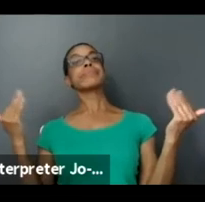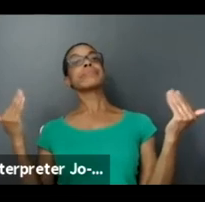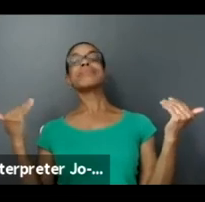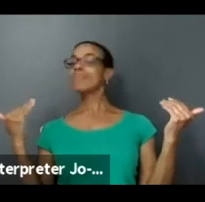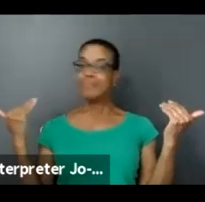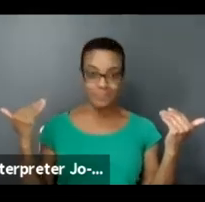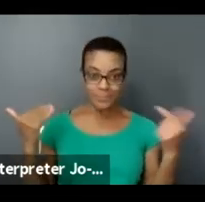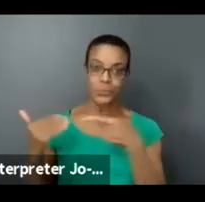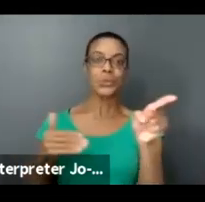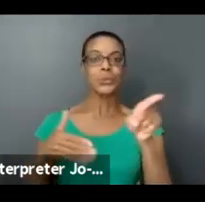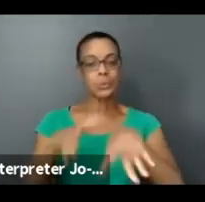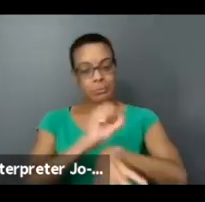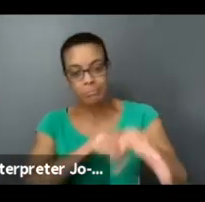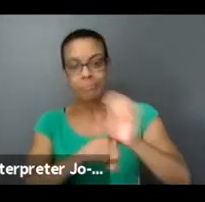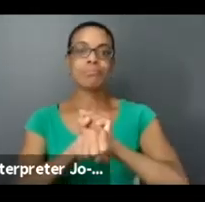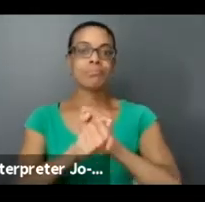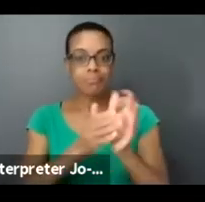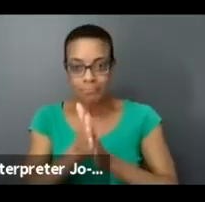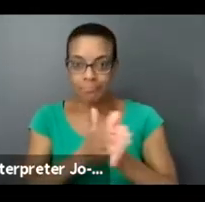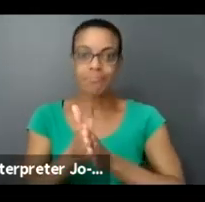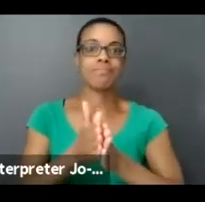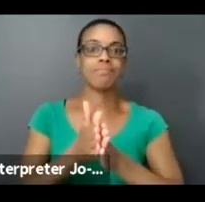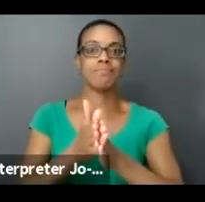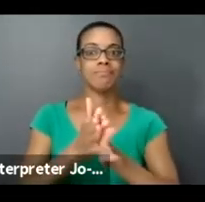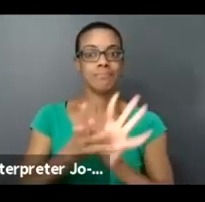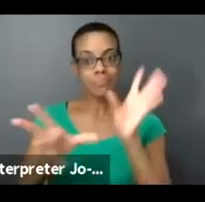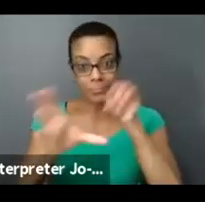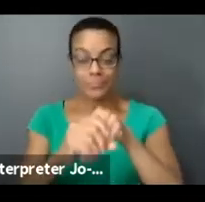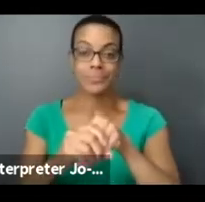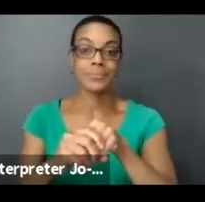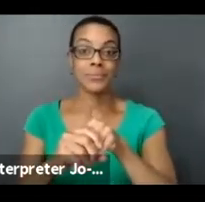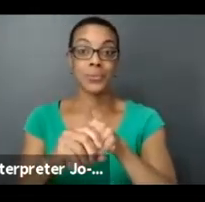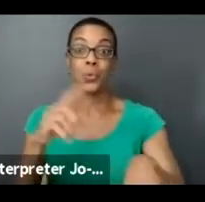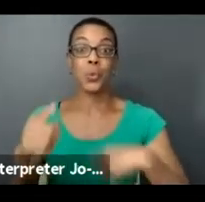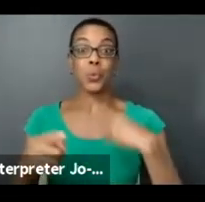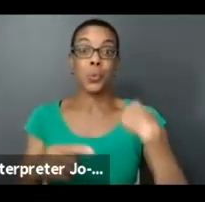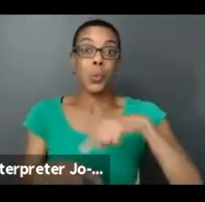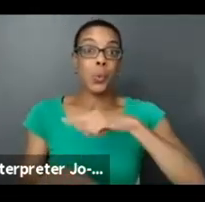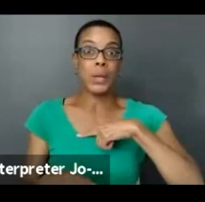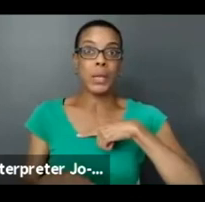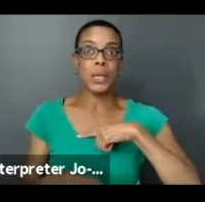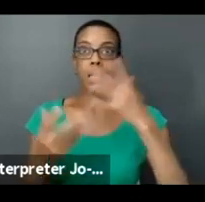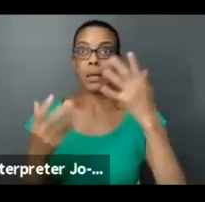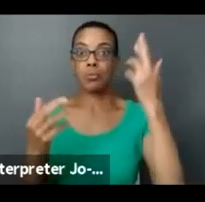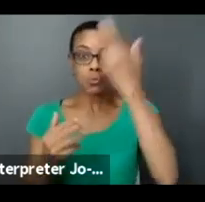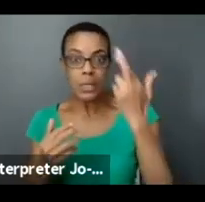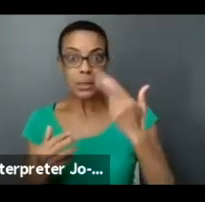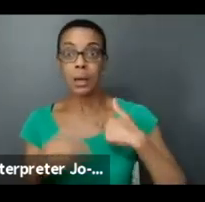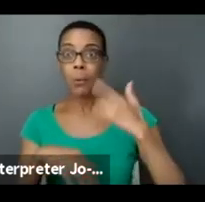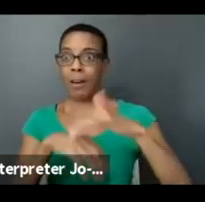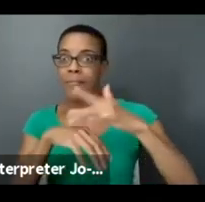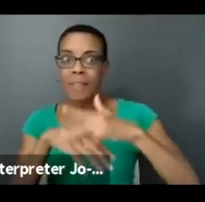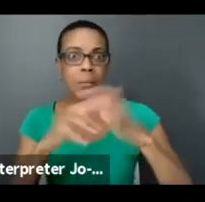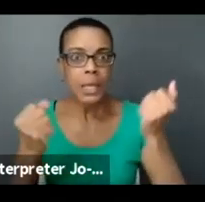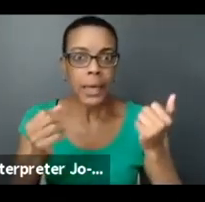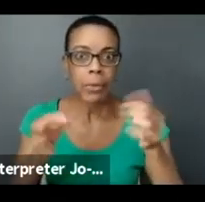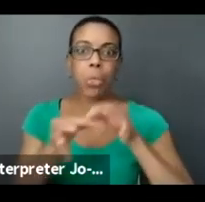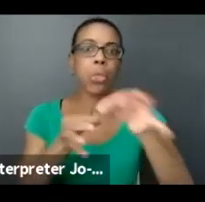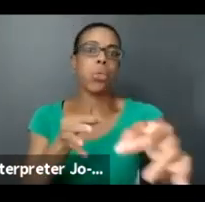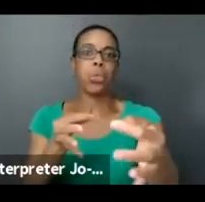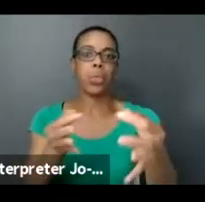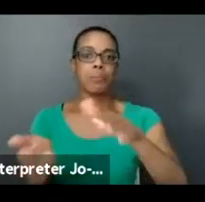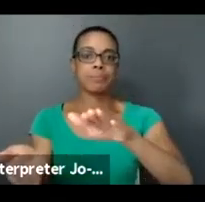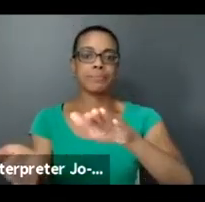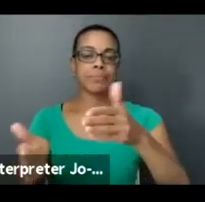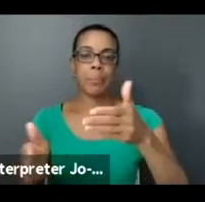grants are available because half the time, once we find out they're available, the deadlines pass. So I really appreciate that it's more of a community effort of building together and